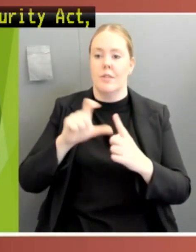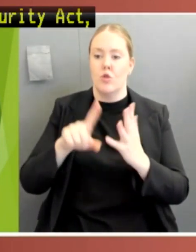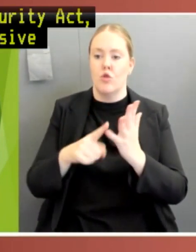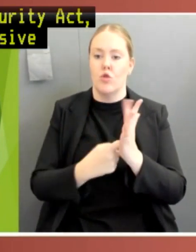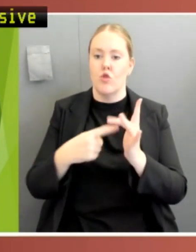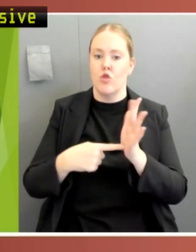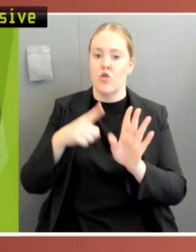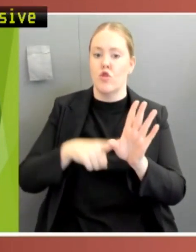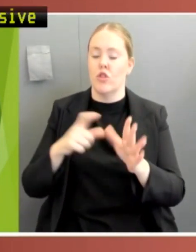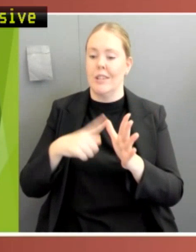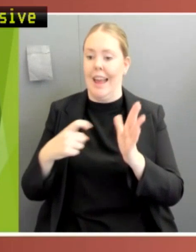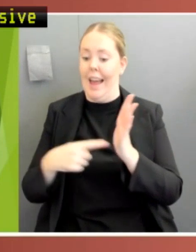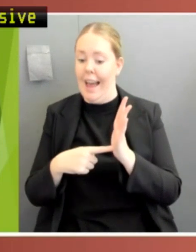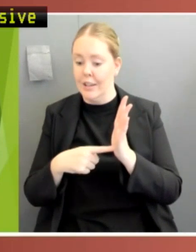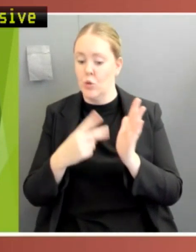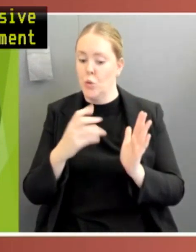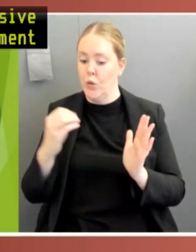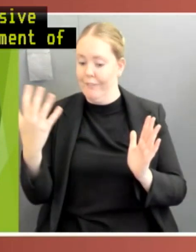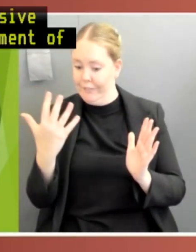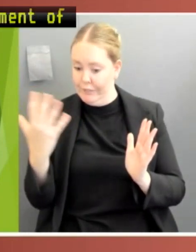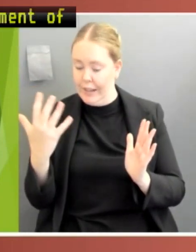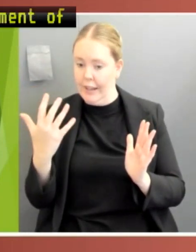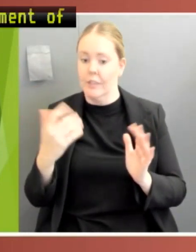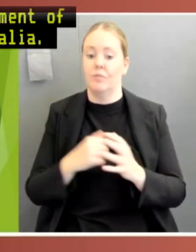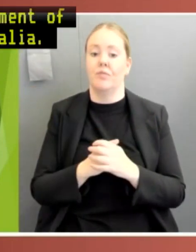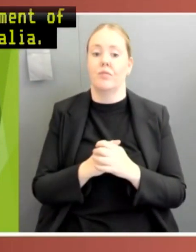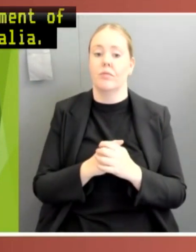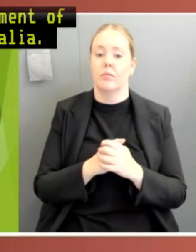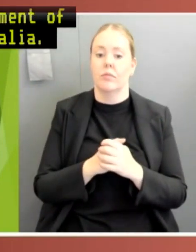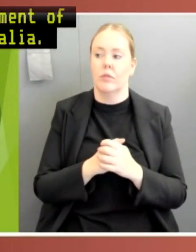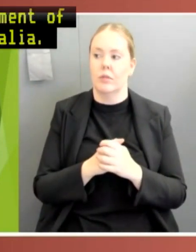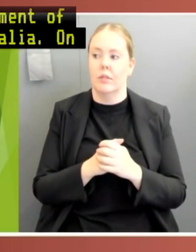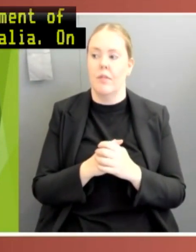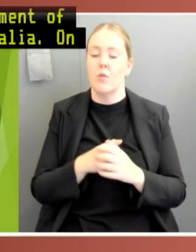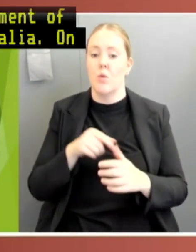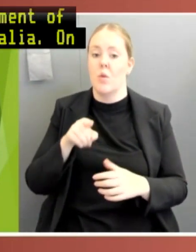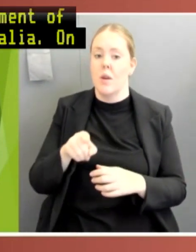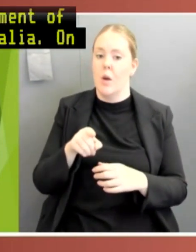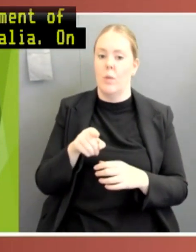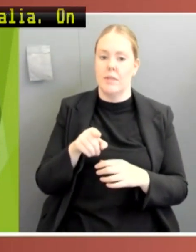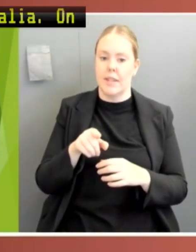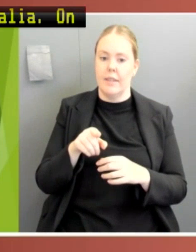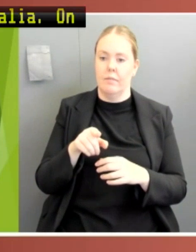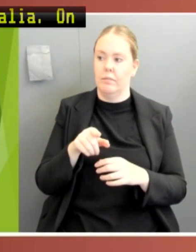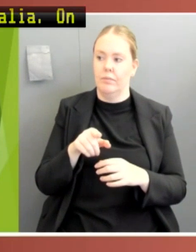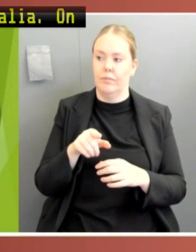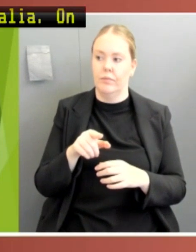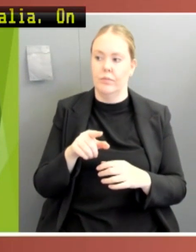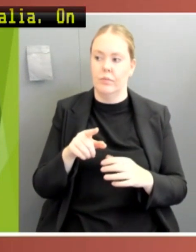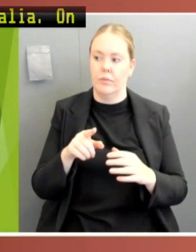January 2020, the Director of Human Biosecurity made a determination adding human coronavirus with pandemic potential as a listed human disease.